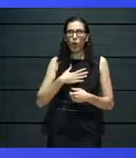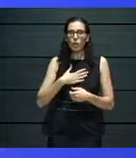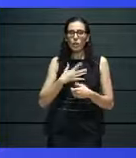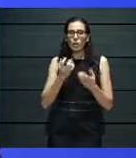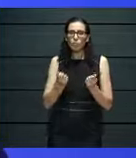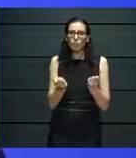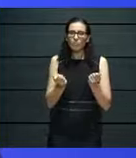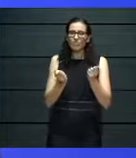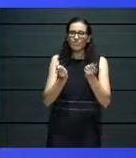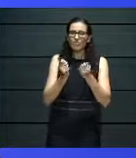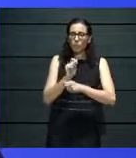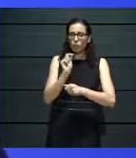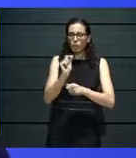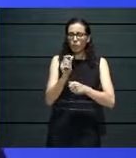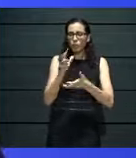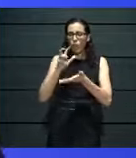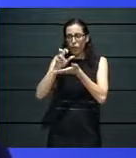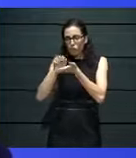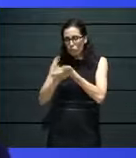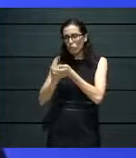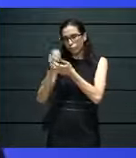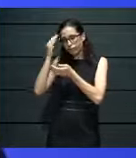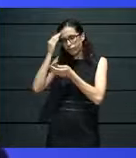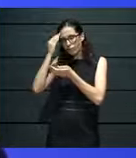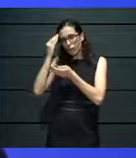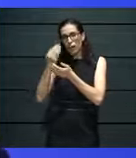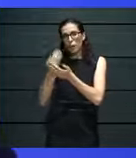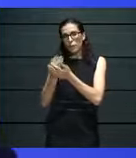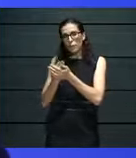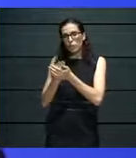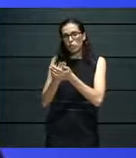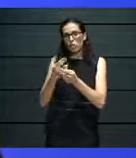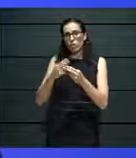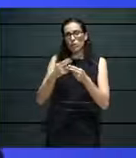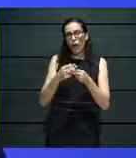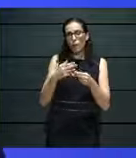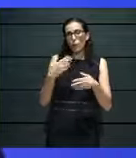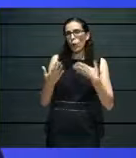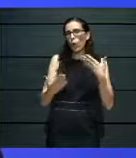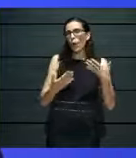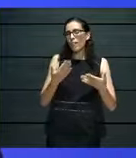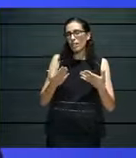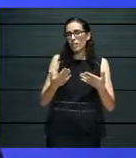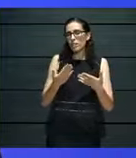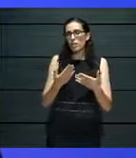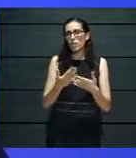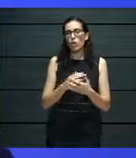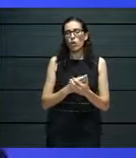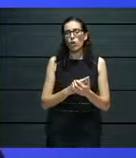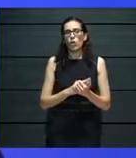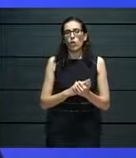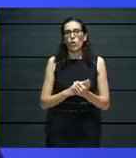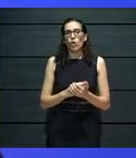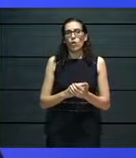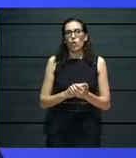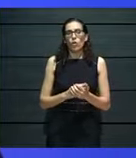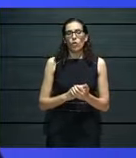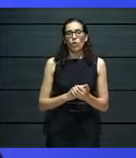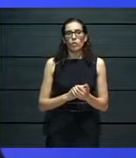up with new projects that leave something behind. So far, we were organizing events, trying to stimulate the community. And then we set about